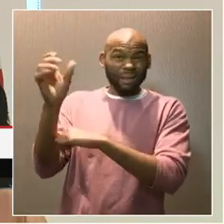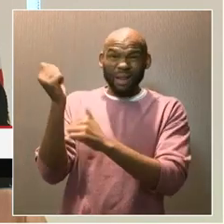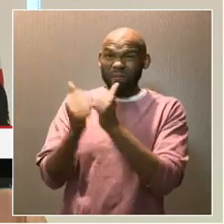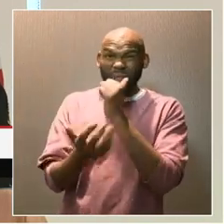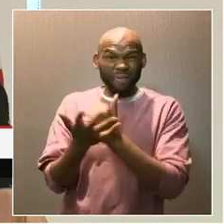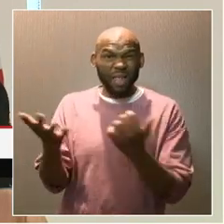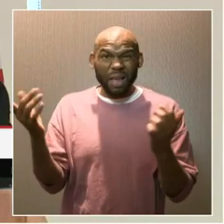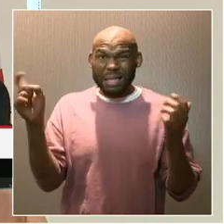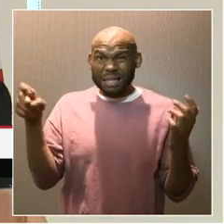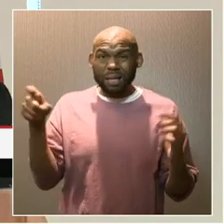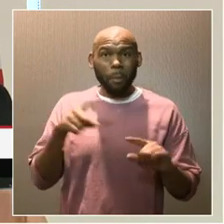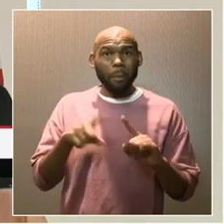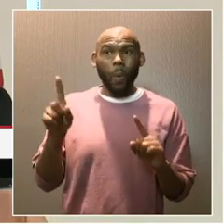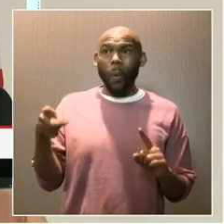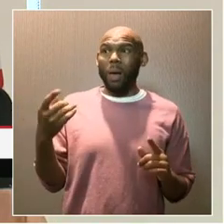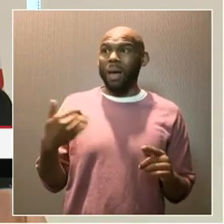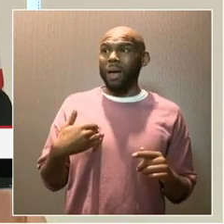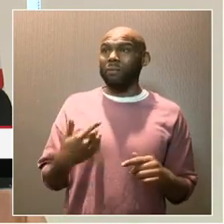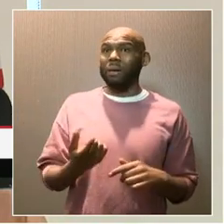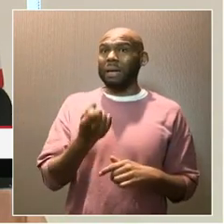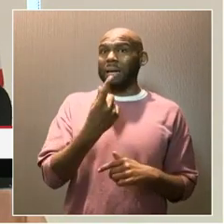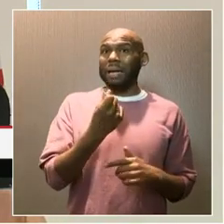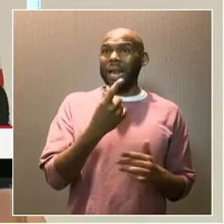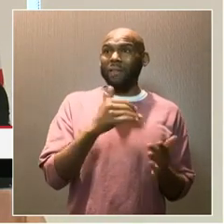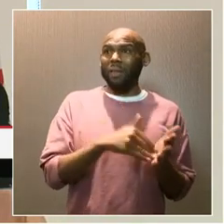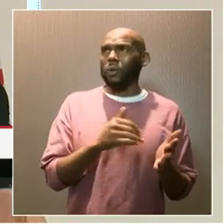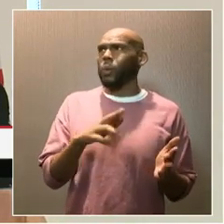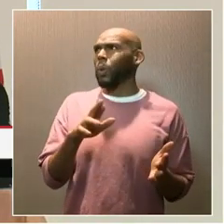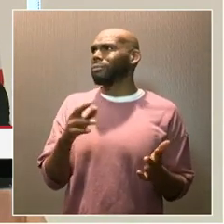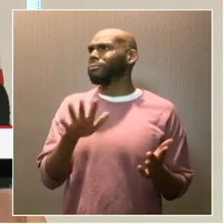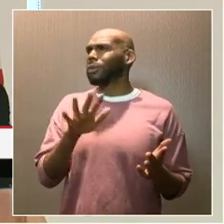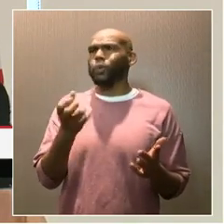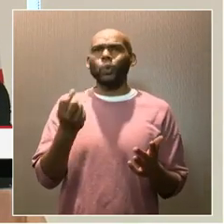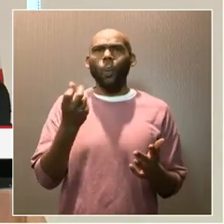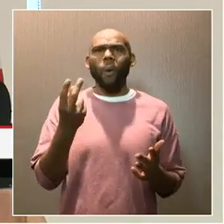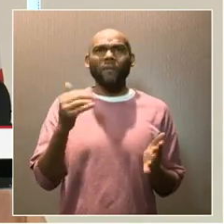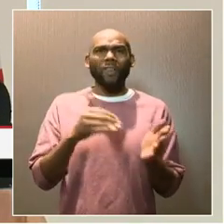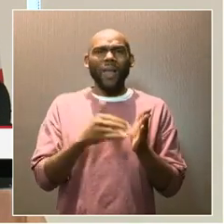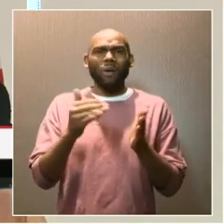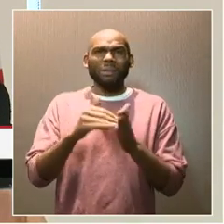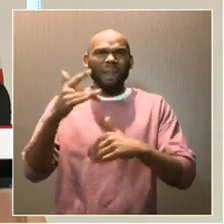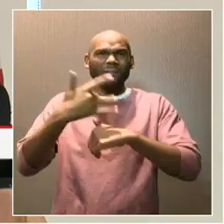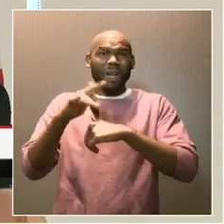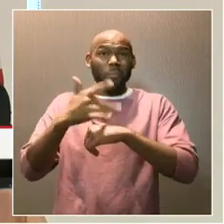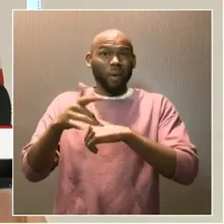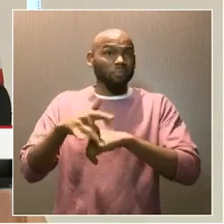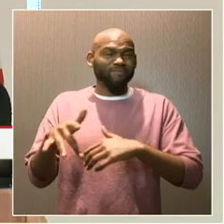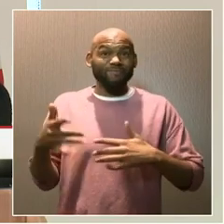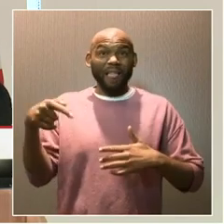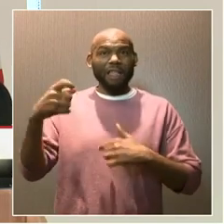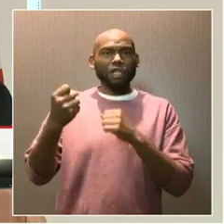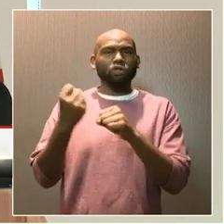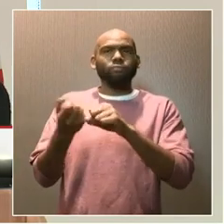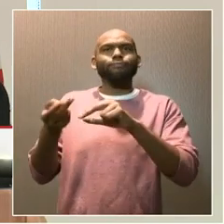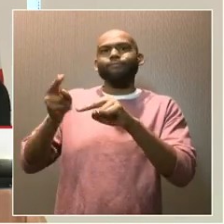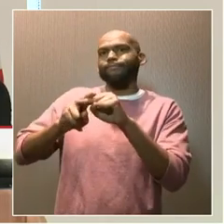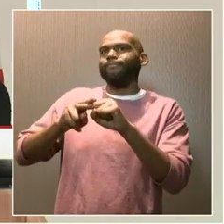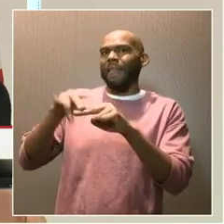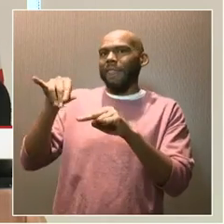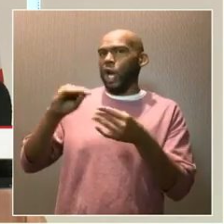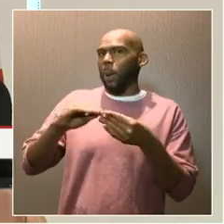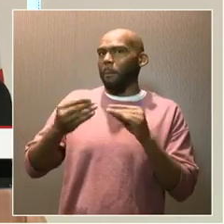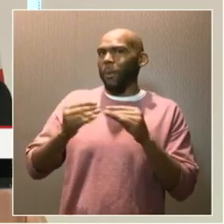we only had 11,000 or 12,000 slots. This year, we will increase the number